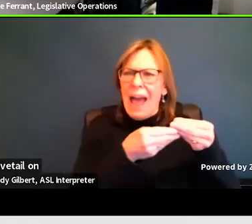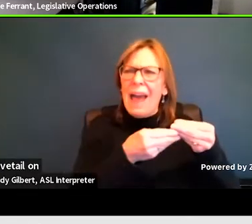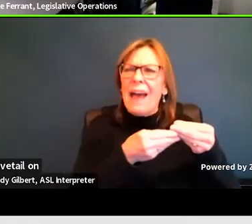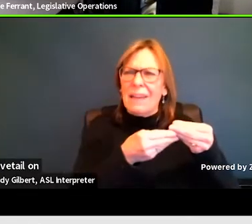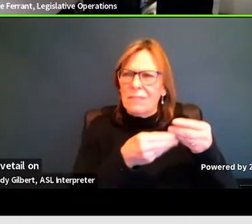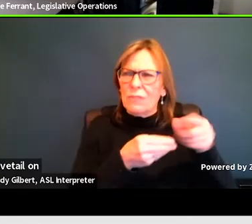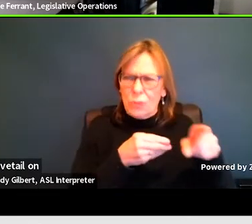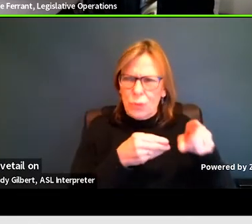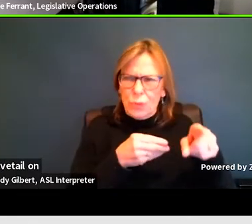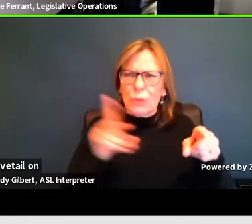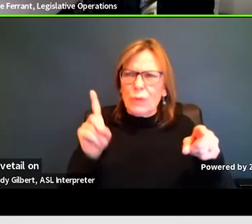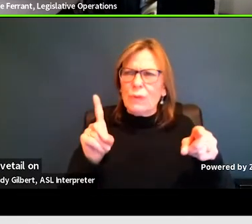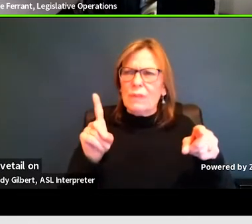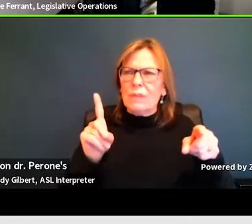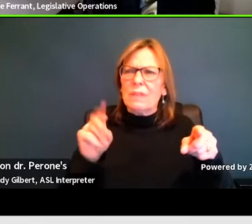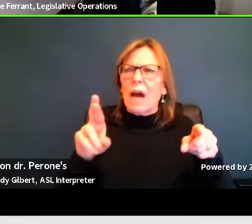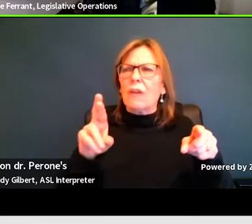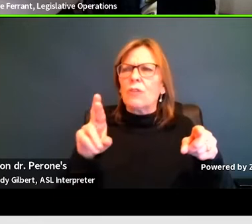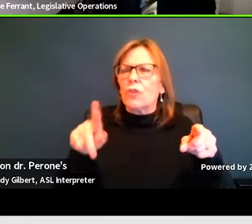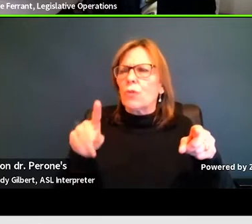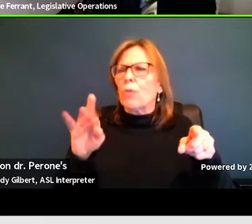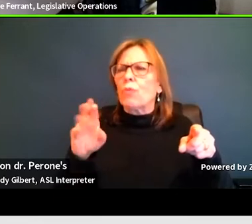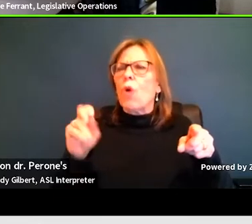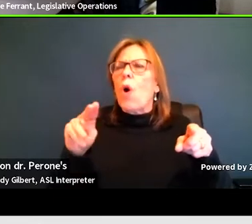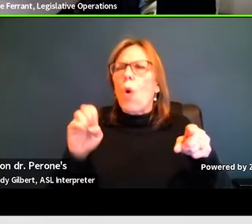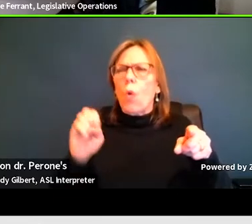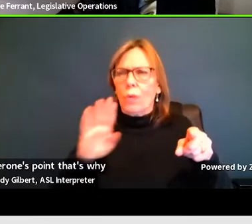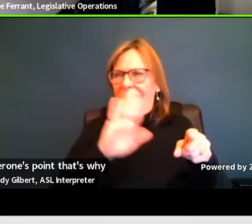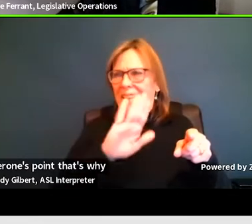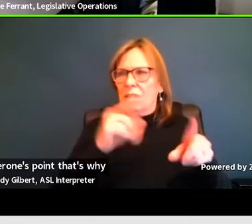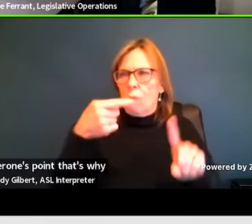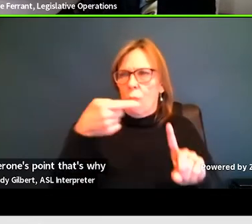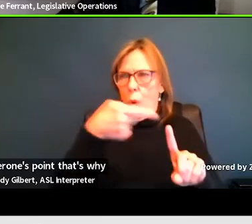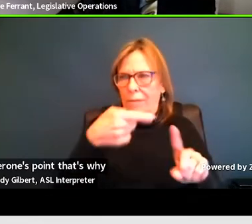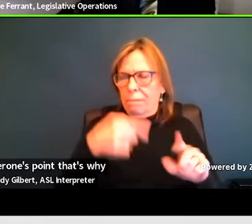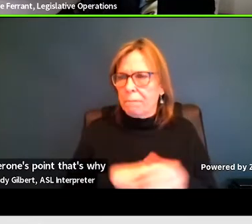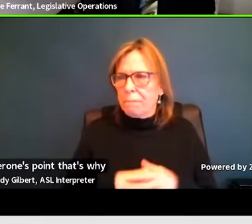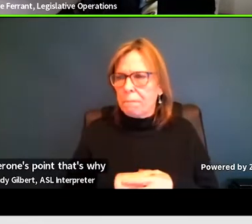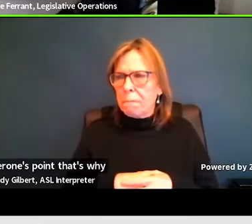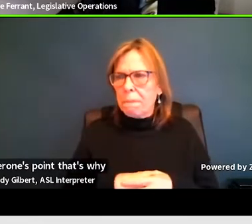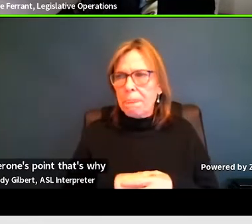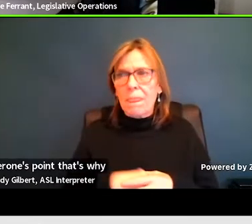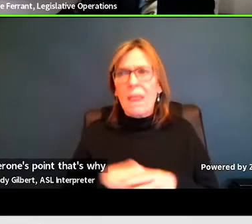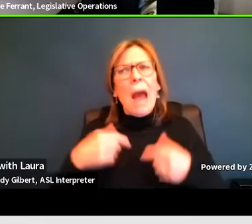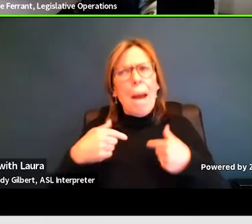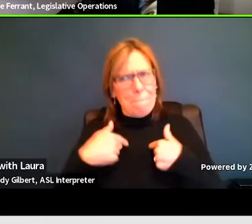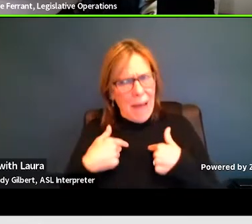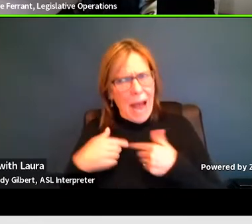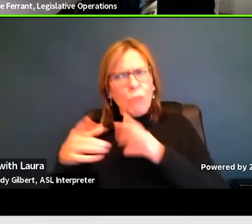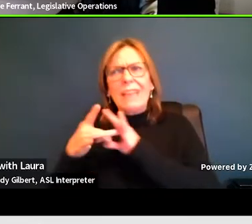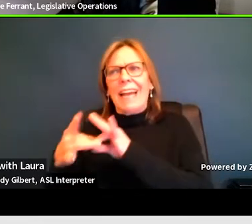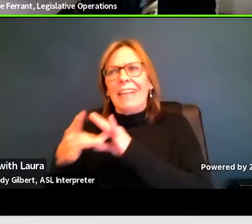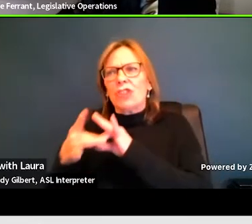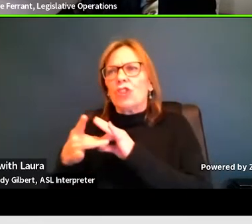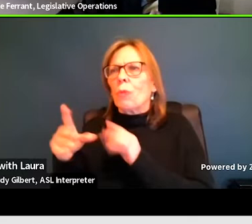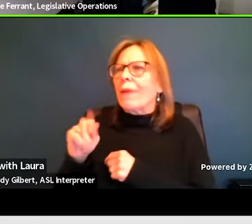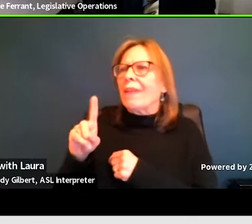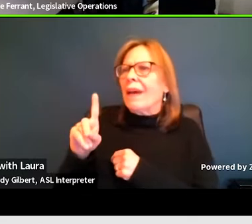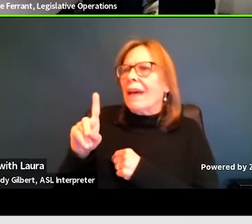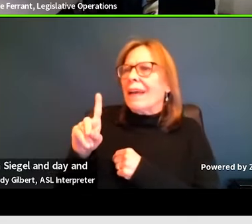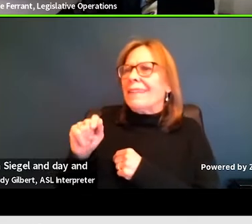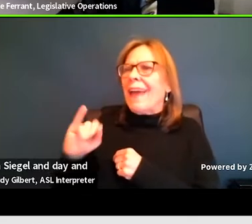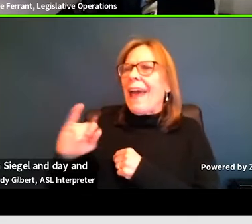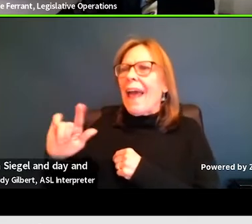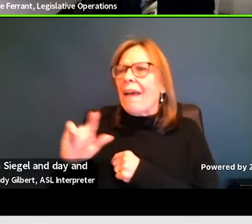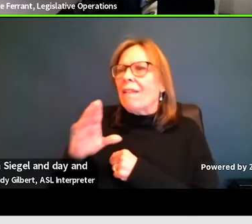point, that's why my relationship with Laura Siegel and Dale and the